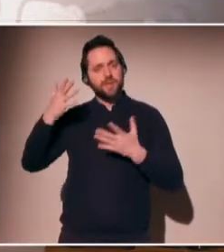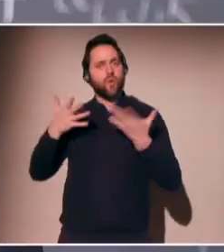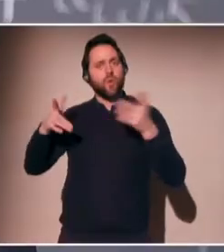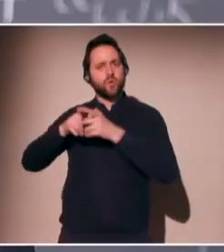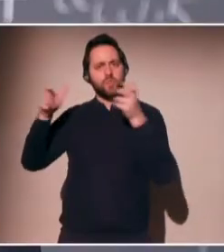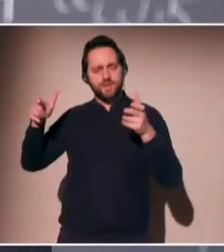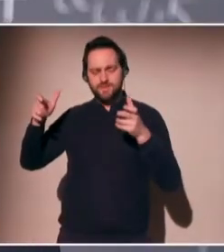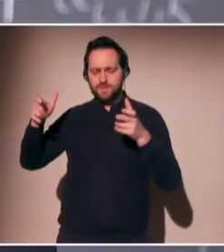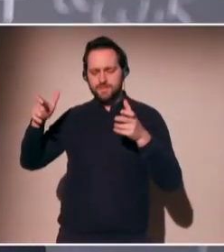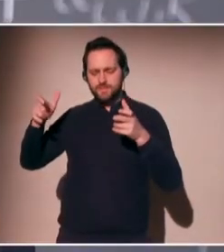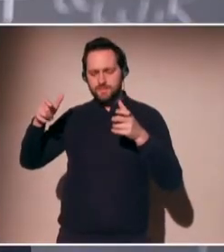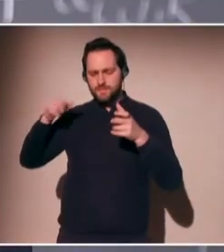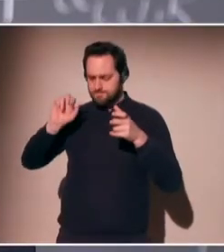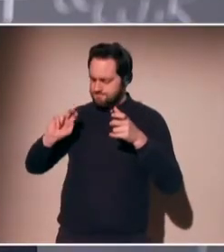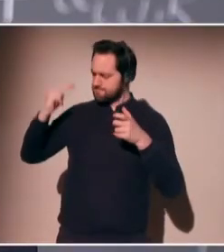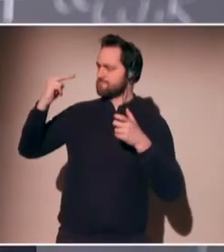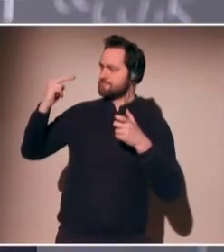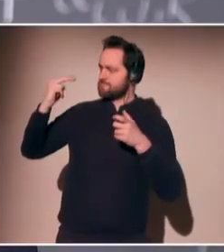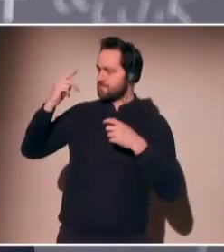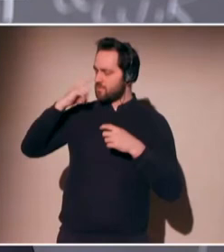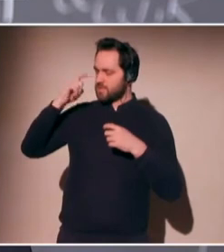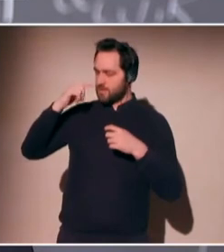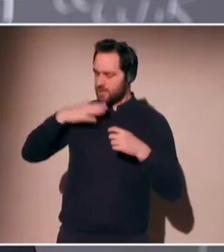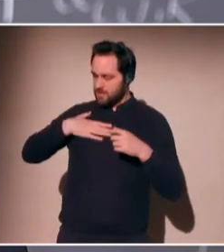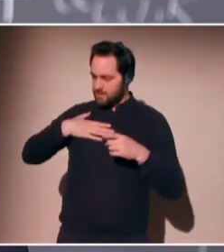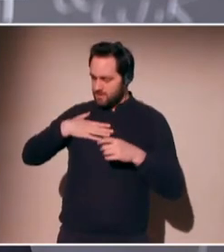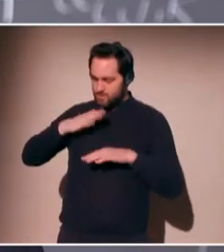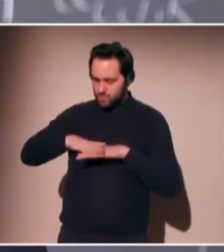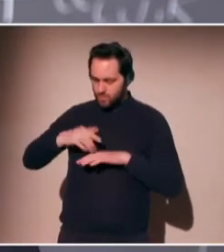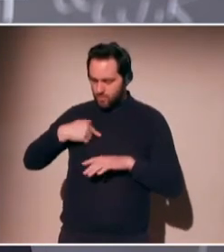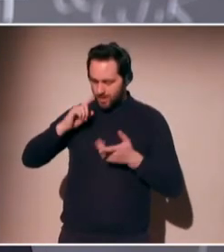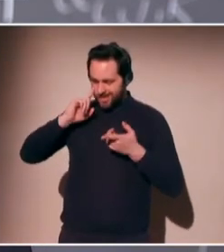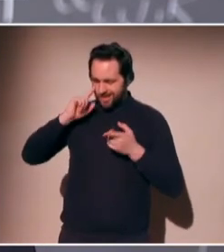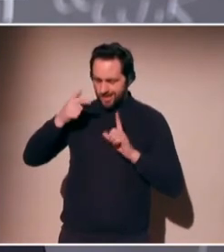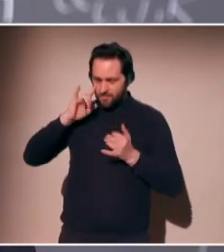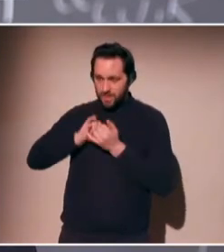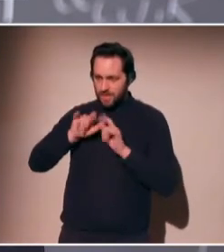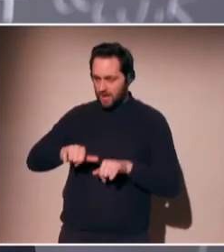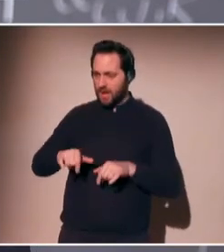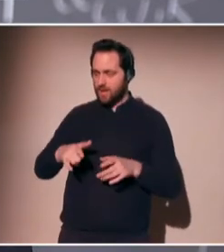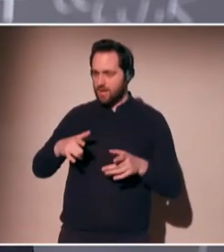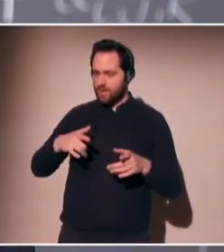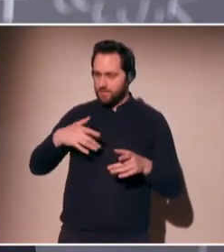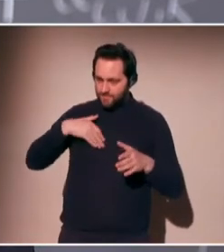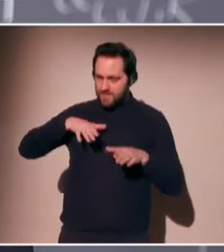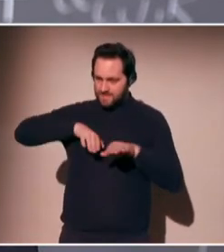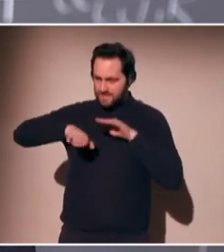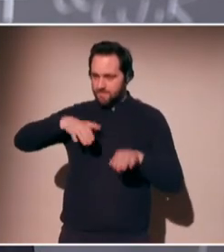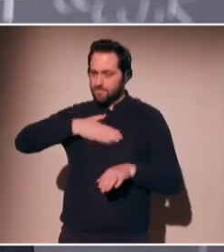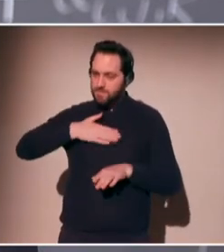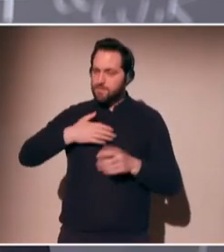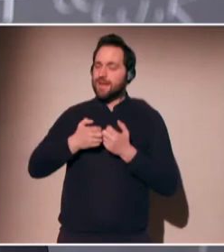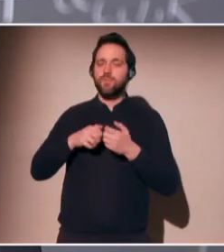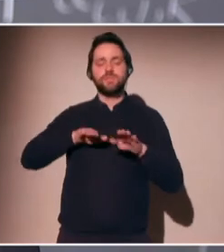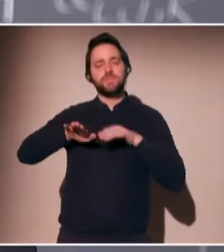And the end of the game, we realize that there is discrimination. There is bias. There are recruitment techniques or